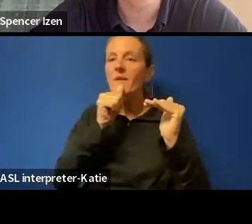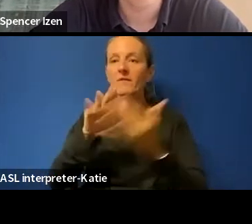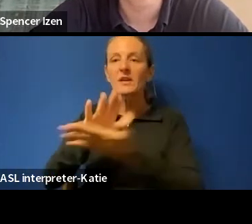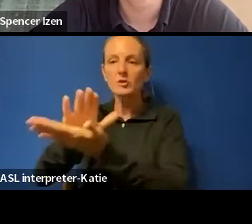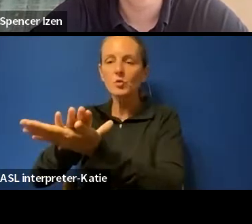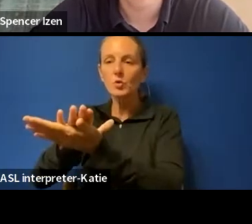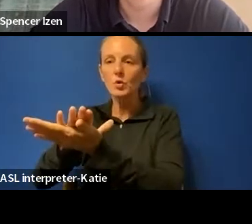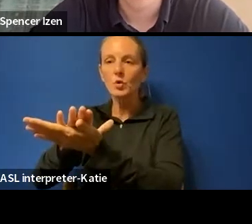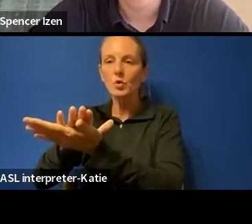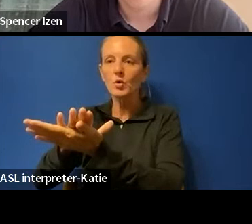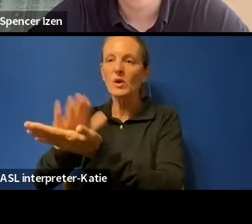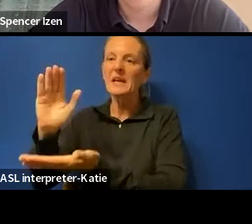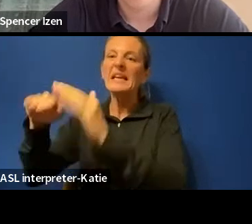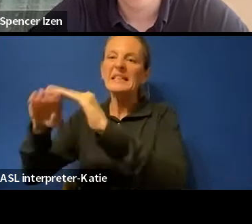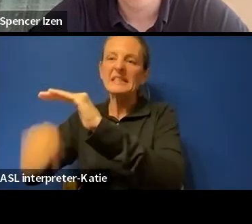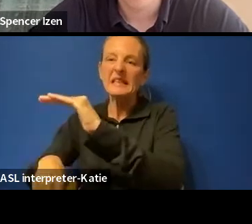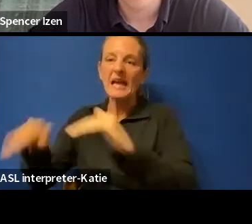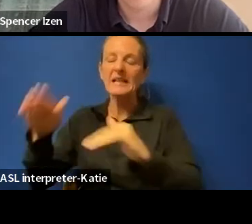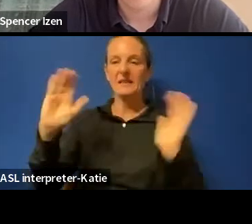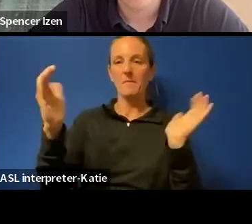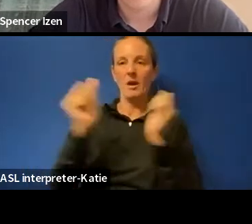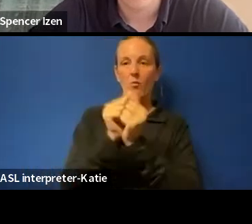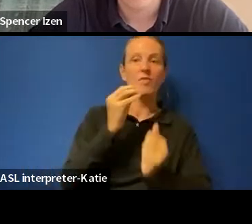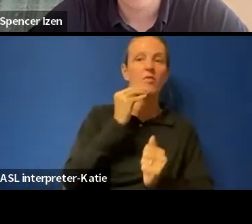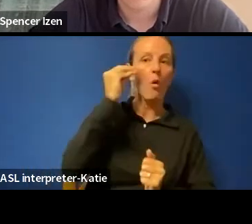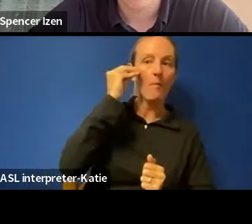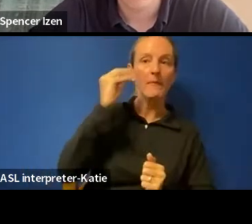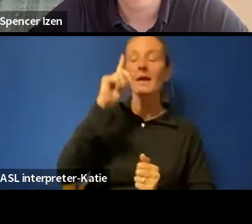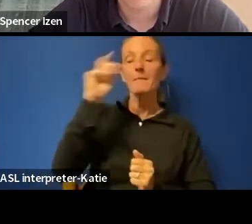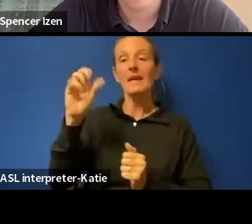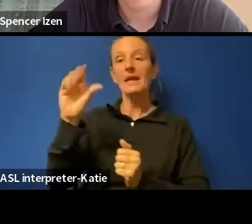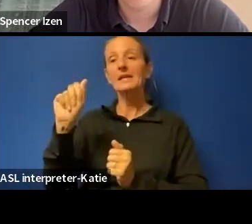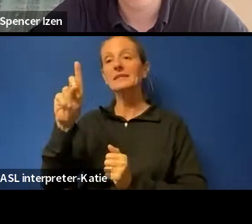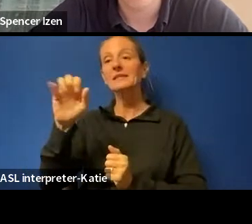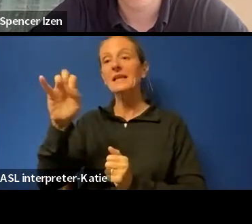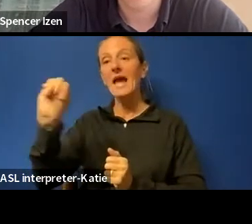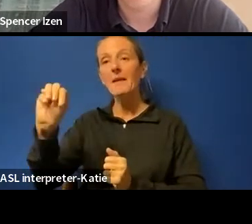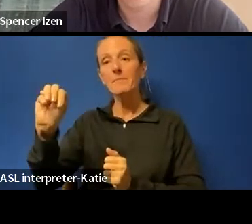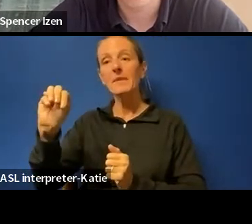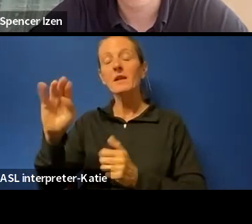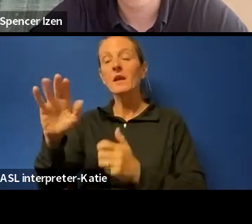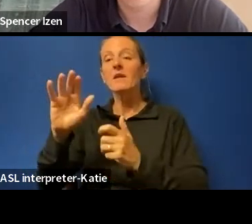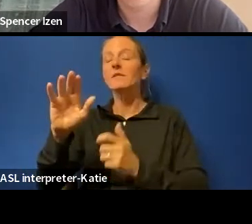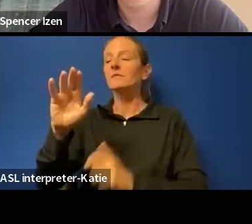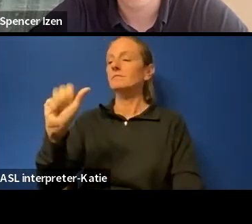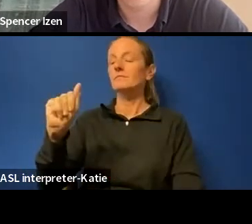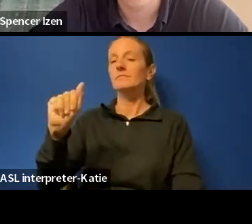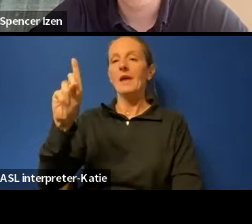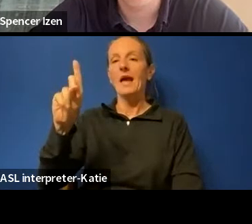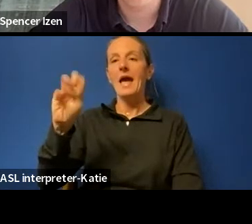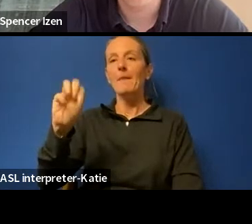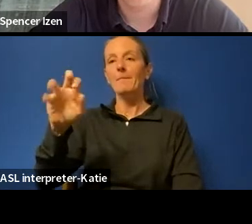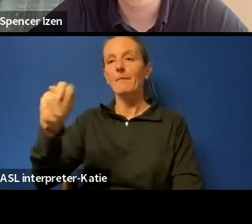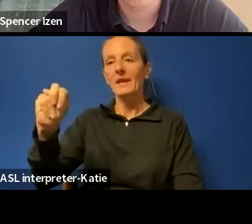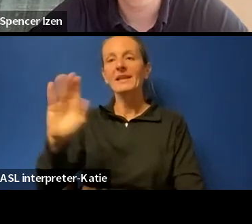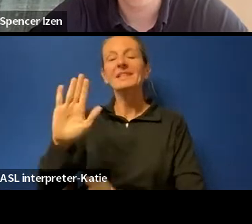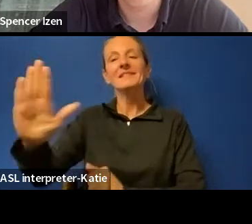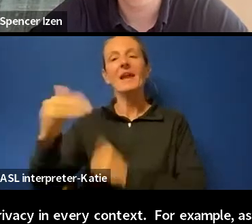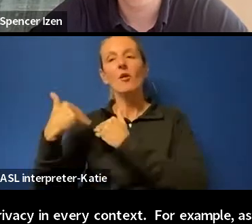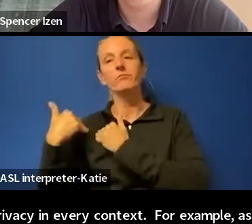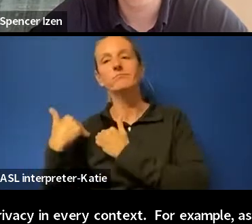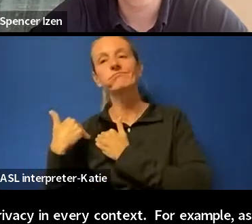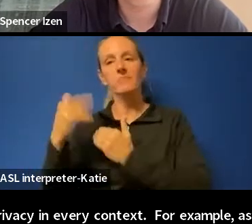And this is because school administrators have a responsibility to provide a safe environment and maintain order and discipline in the school.